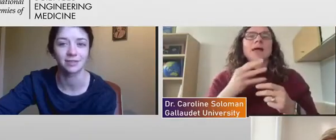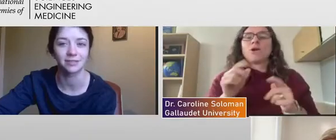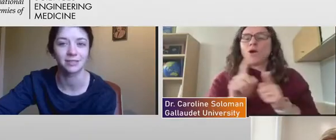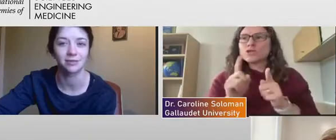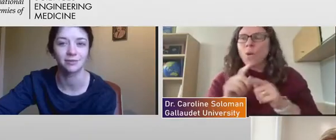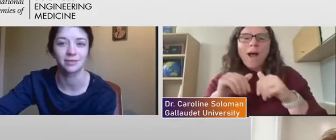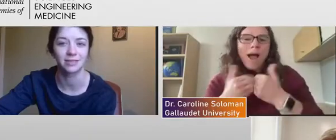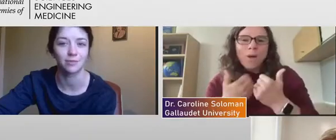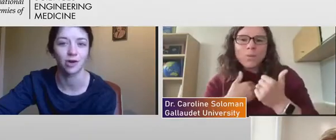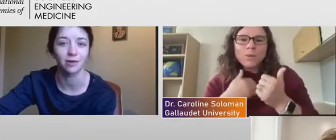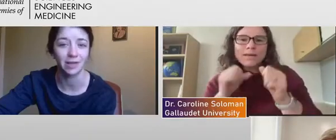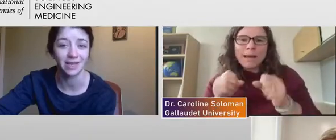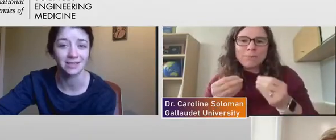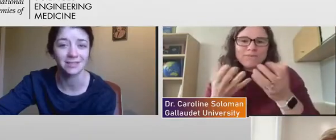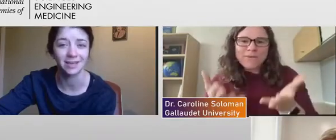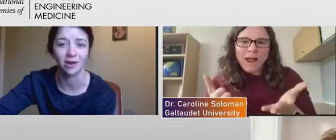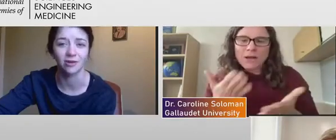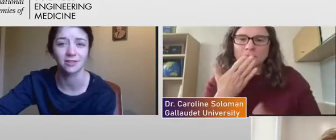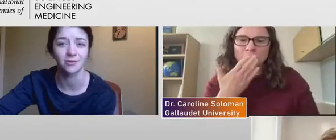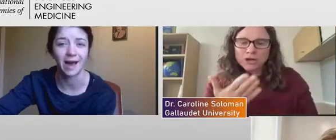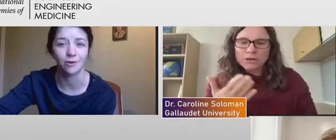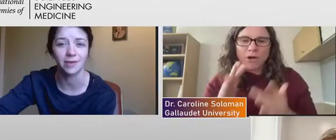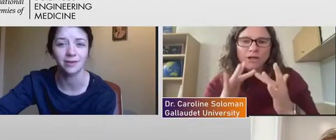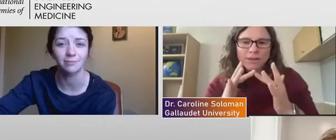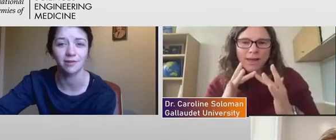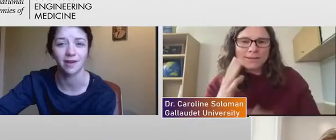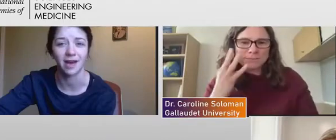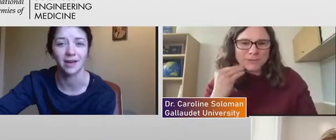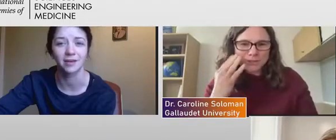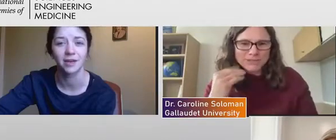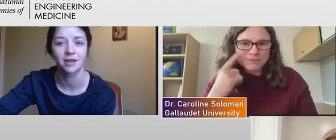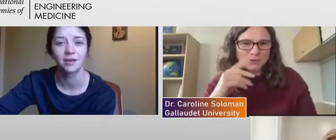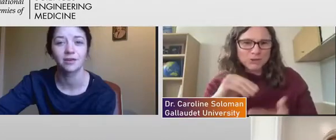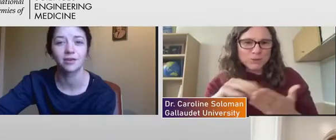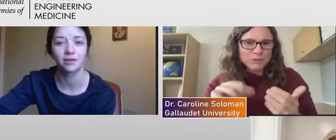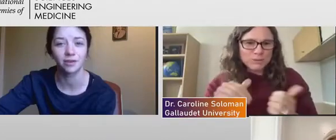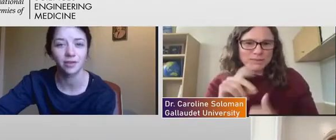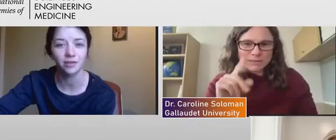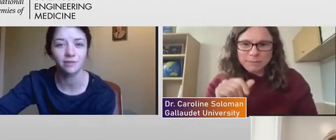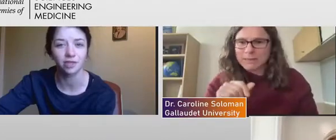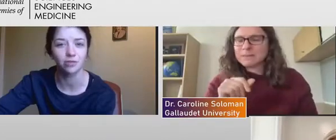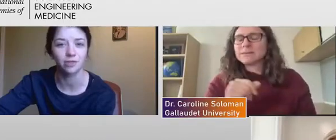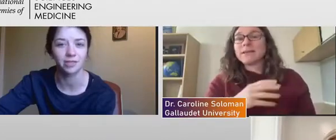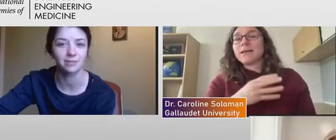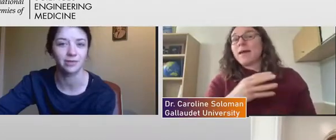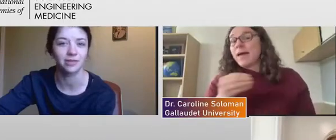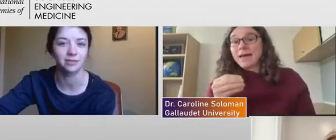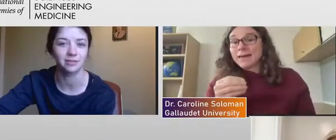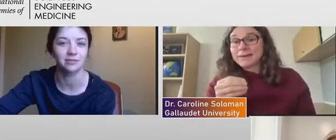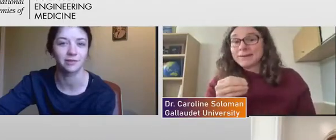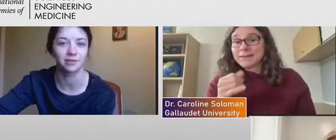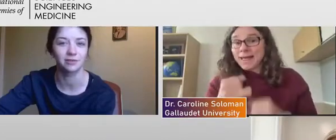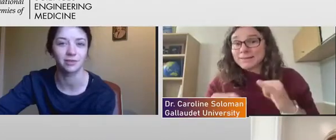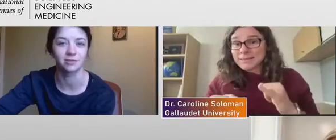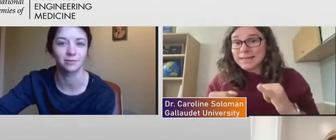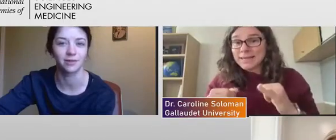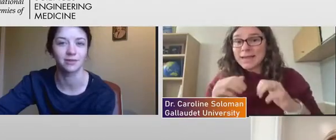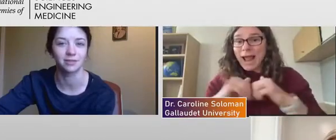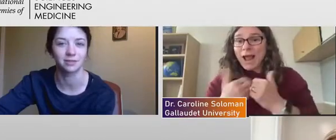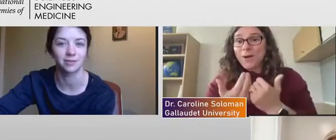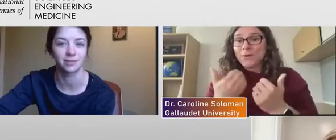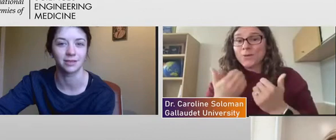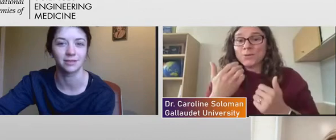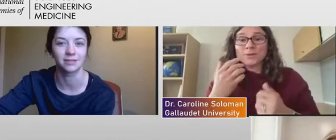disabilities to the STEM workplace, and also how we can provide good virtual experiences for students